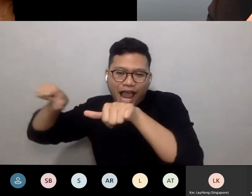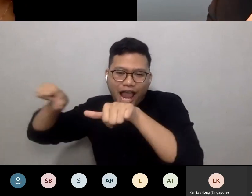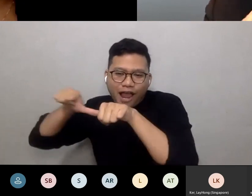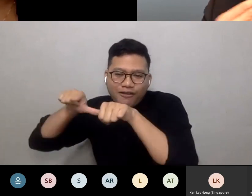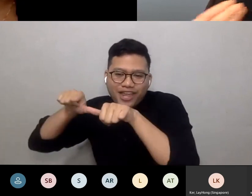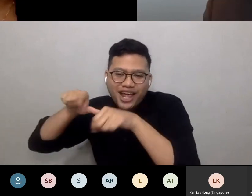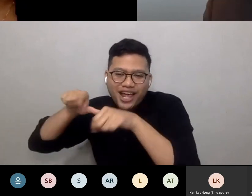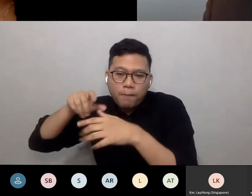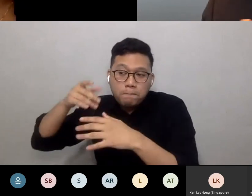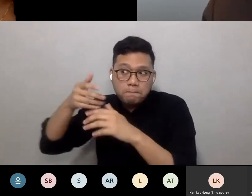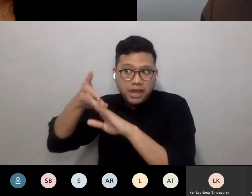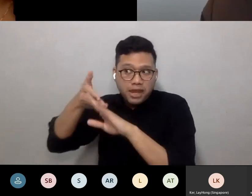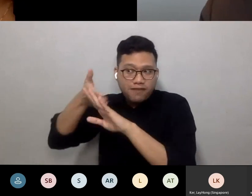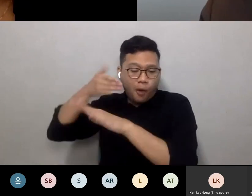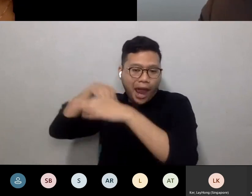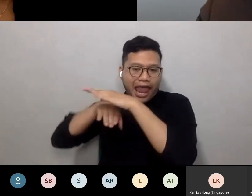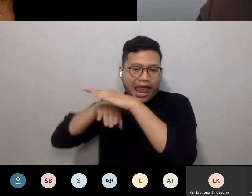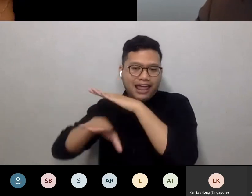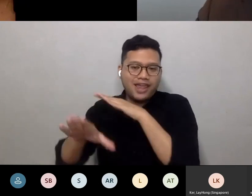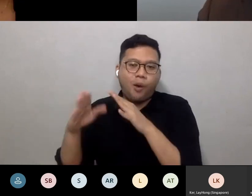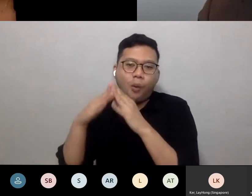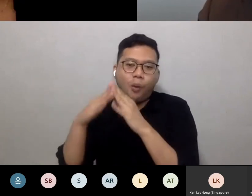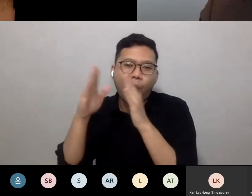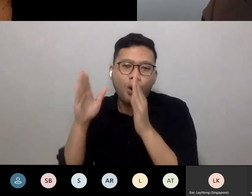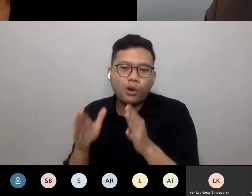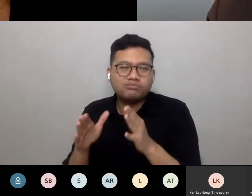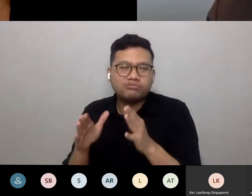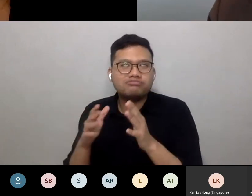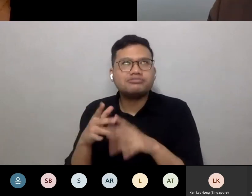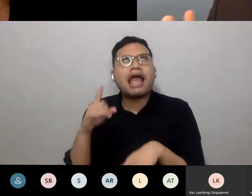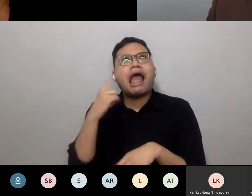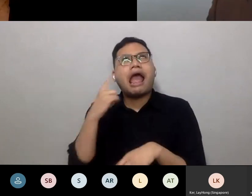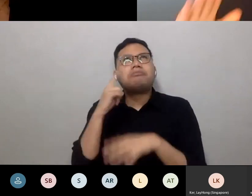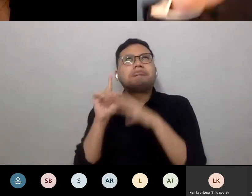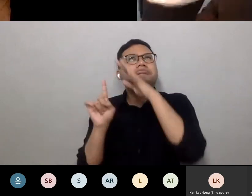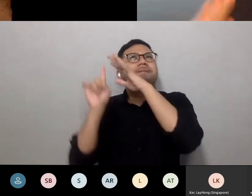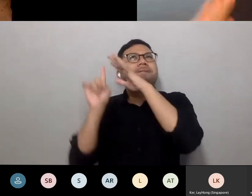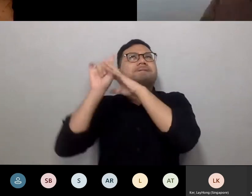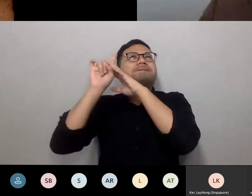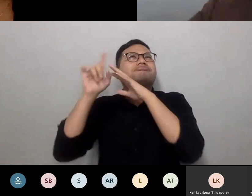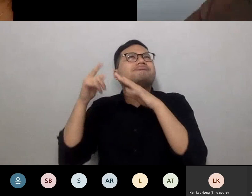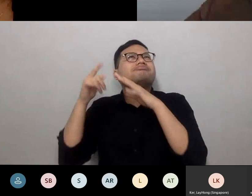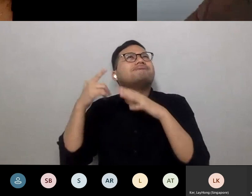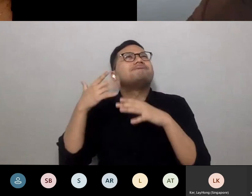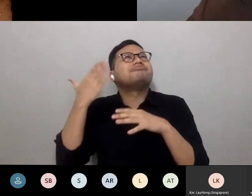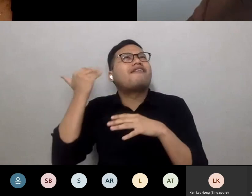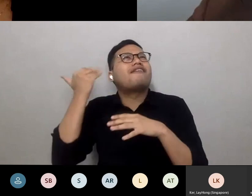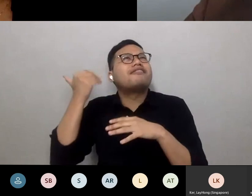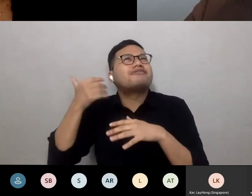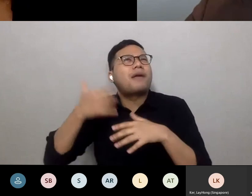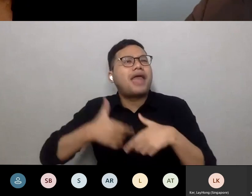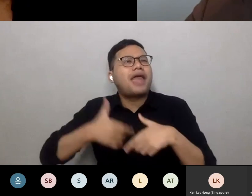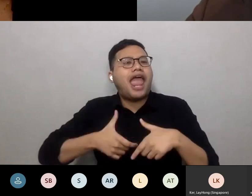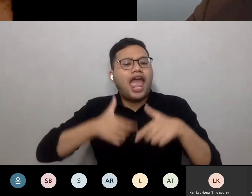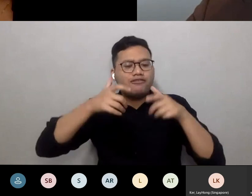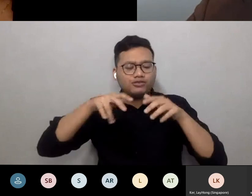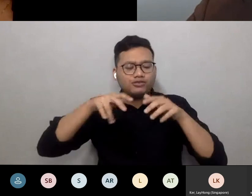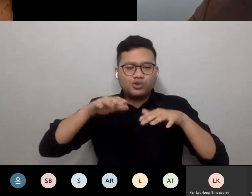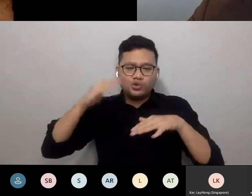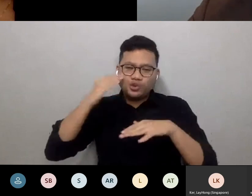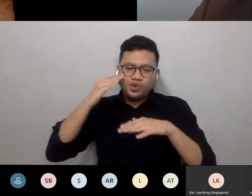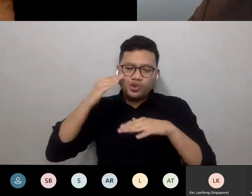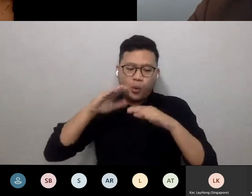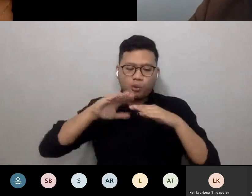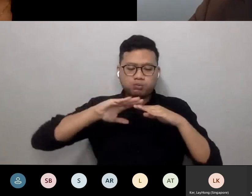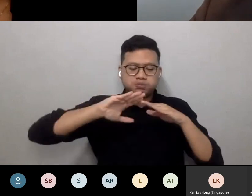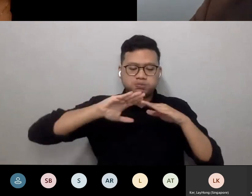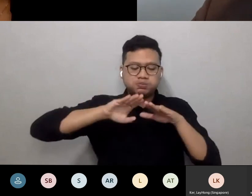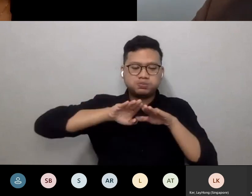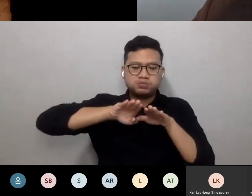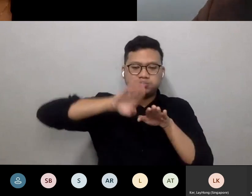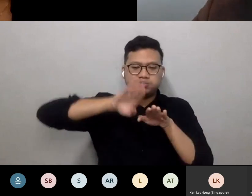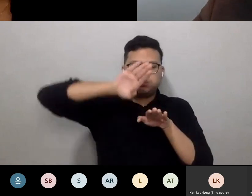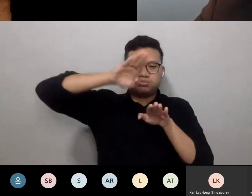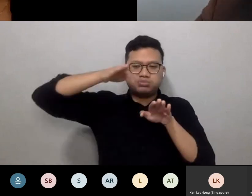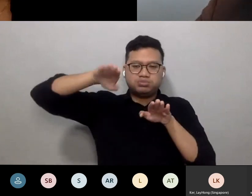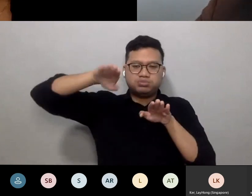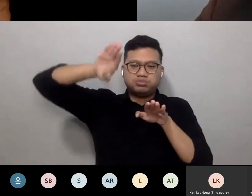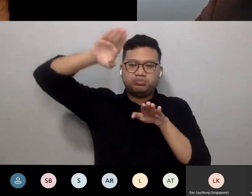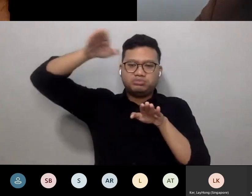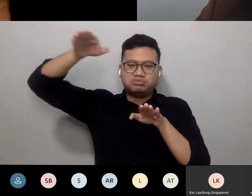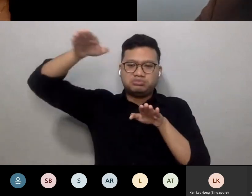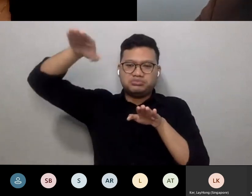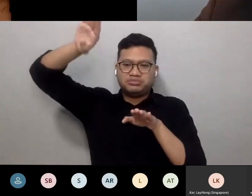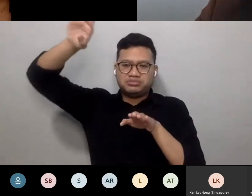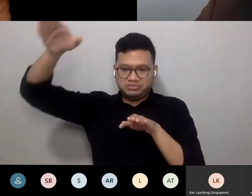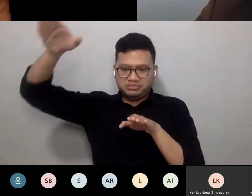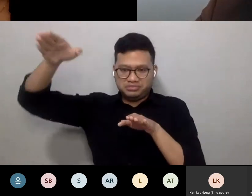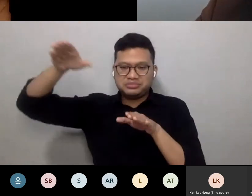reminds me of all of those converted terrace houses where you have, you know, the flight of stairs and that sort of little nook or cranny underneath that would